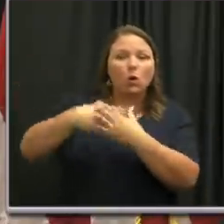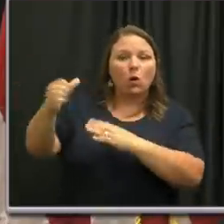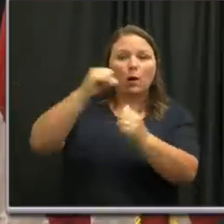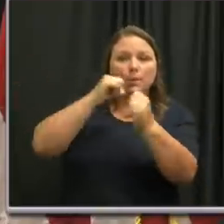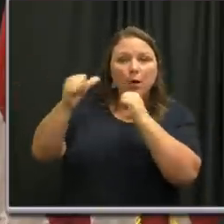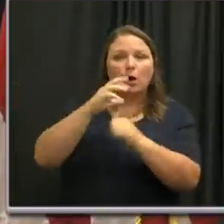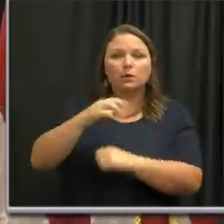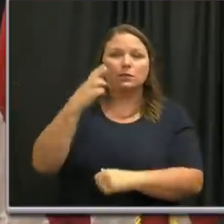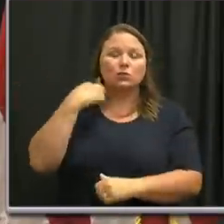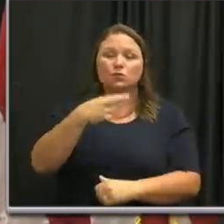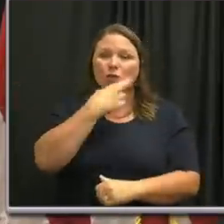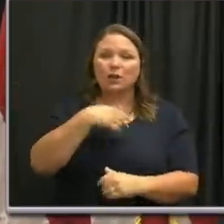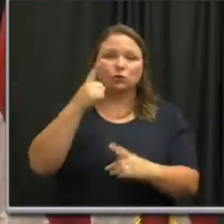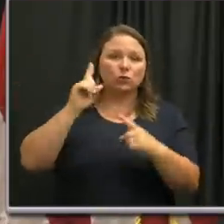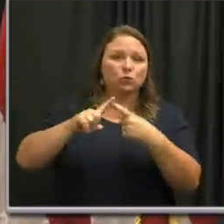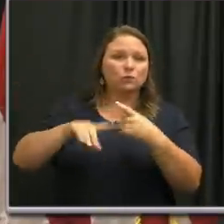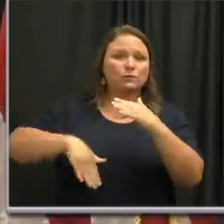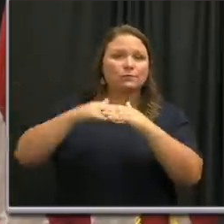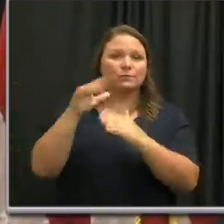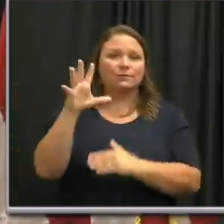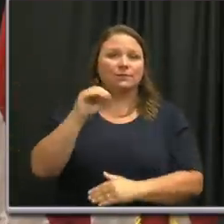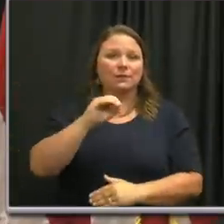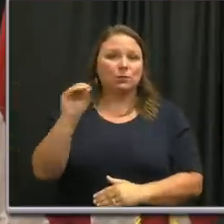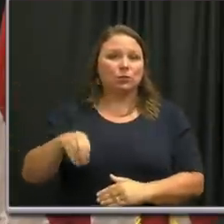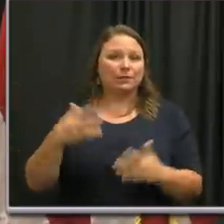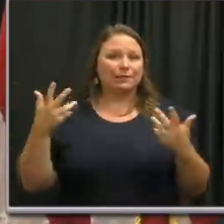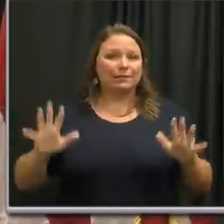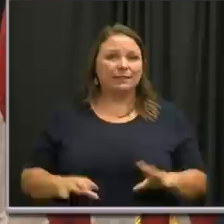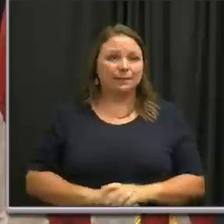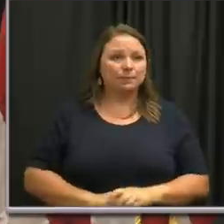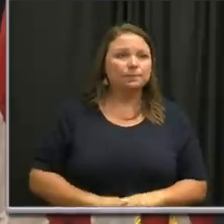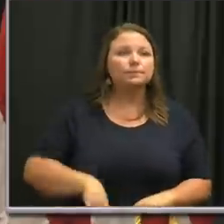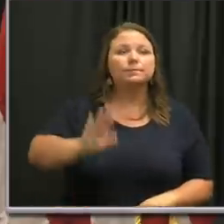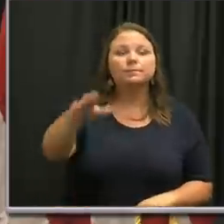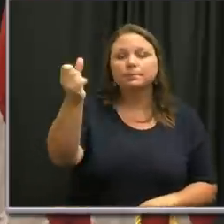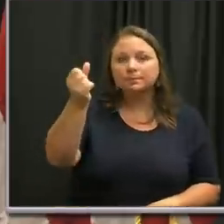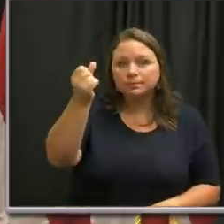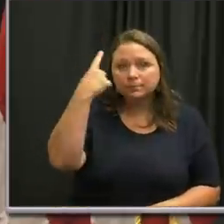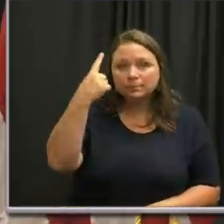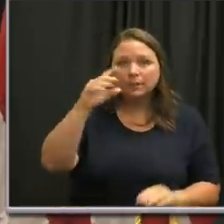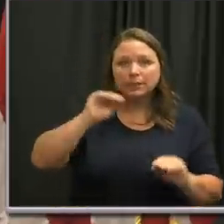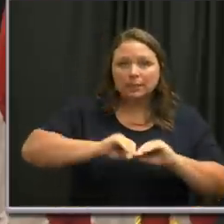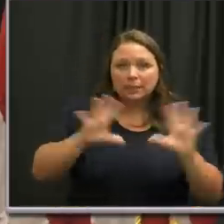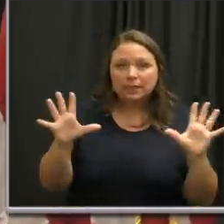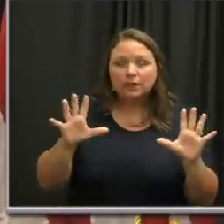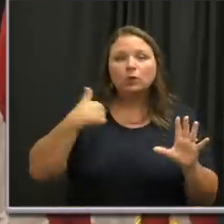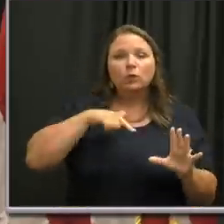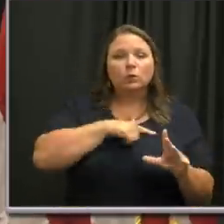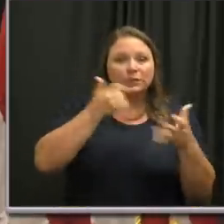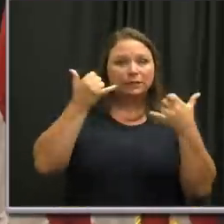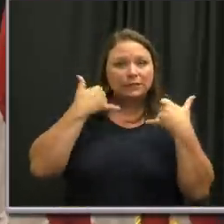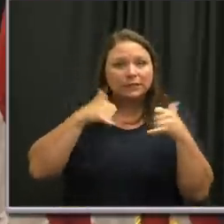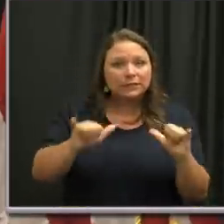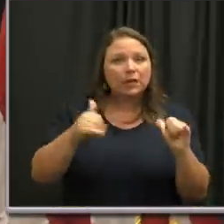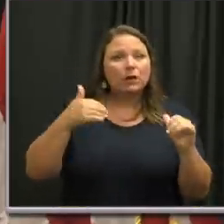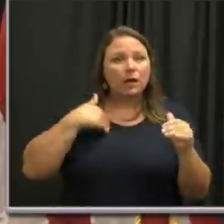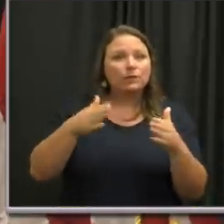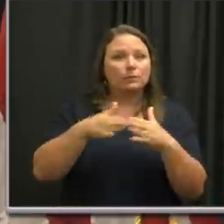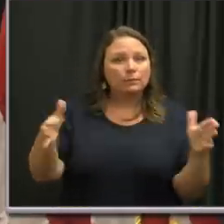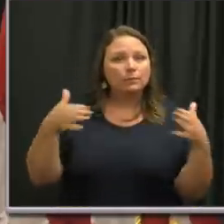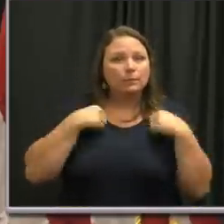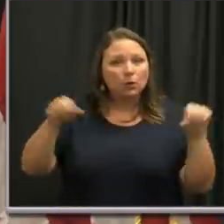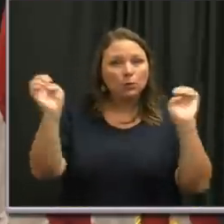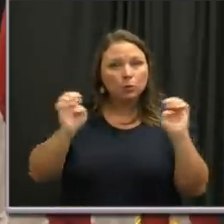to restaurants at 50% capacity. Make no mistake. We are still in a public health emergency.